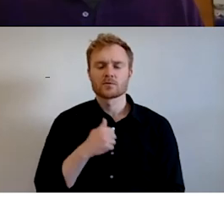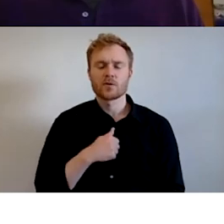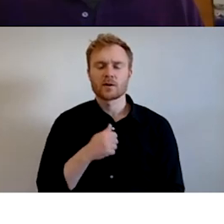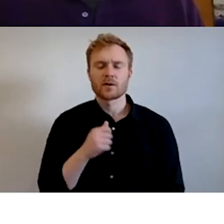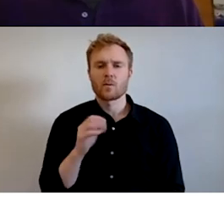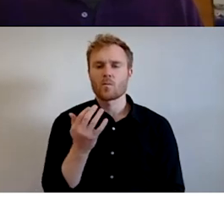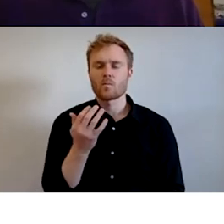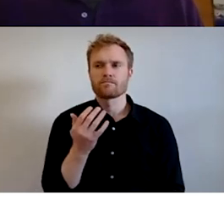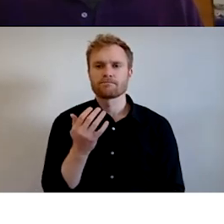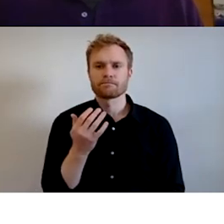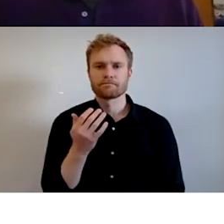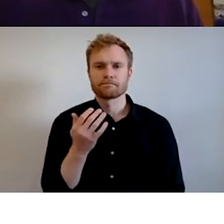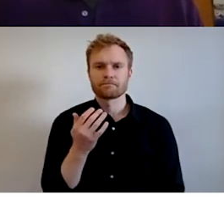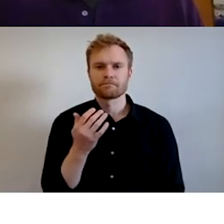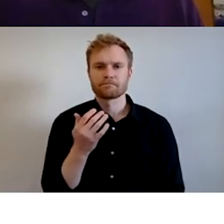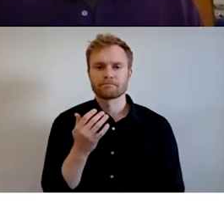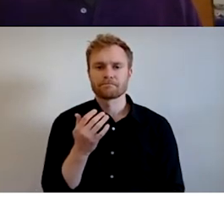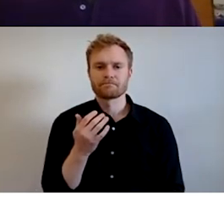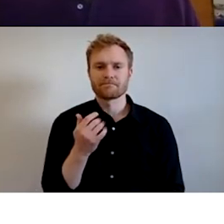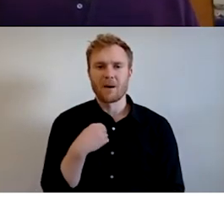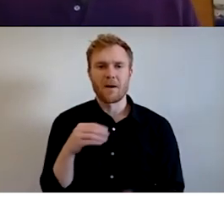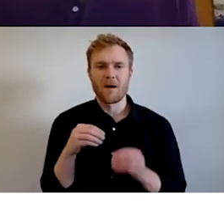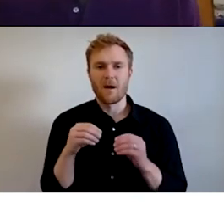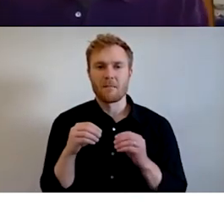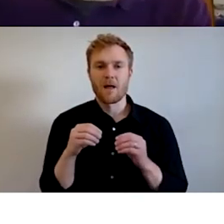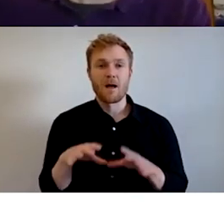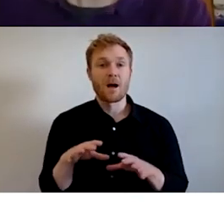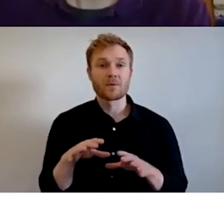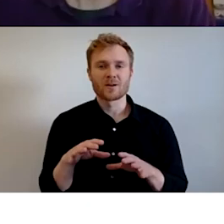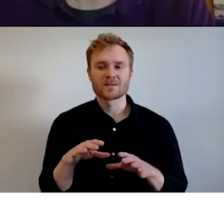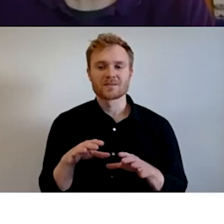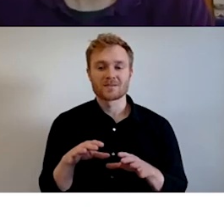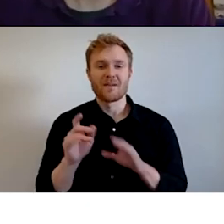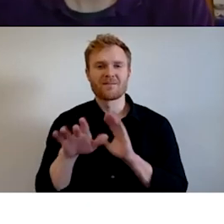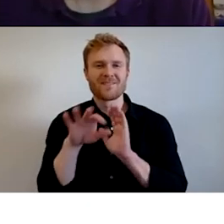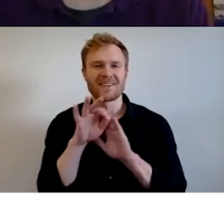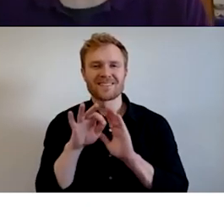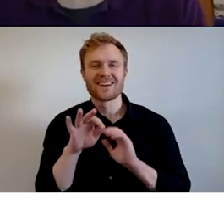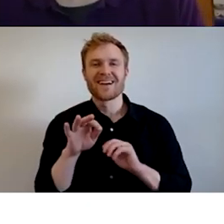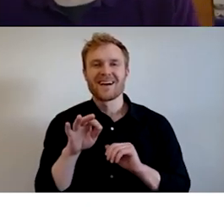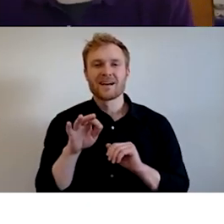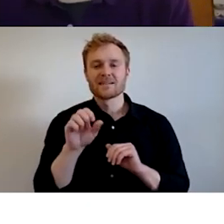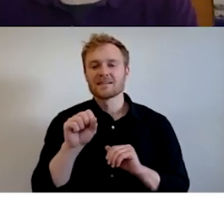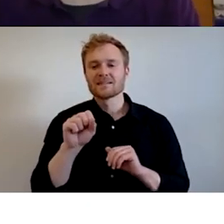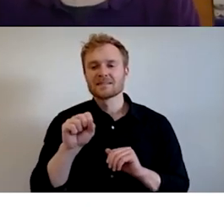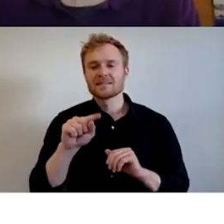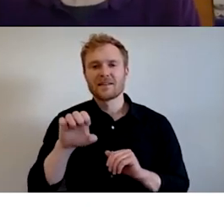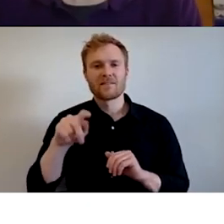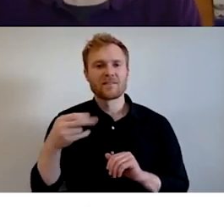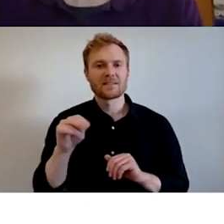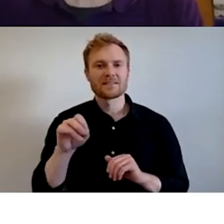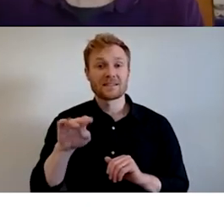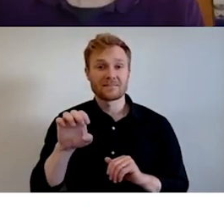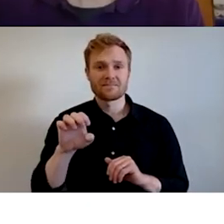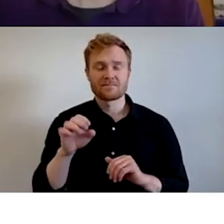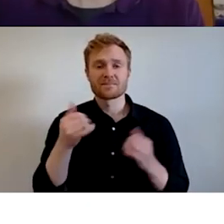Getting lost here. There we go. Stephanie asks, will you have a chance to testify tonight? tonight's a great opportunity. If you have any